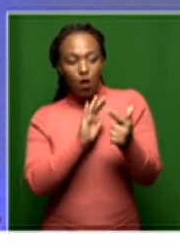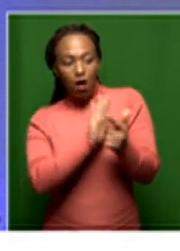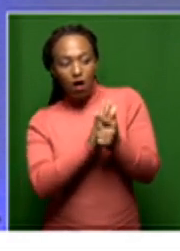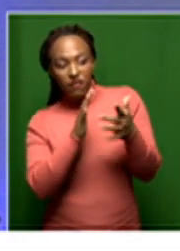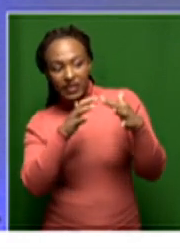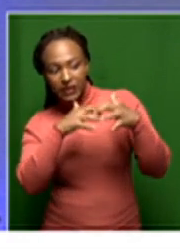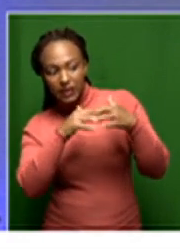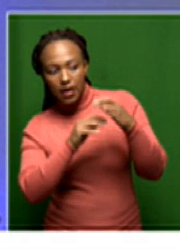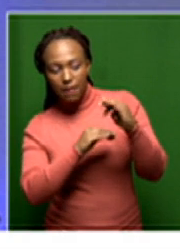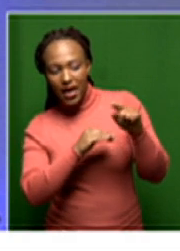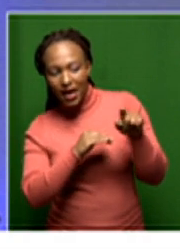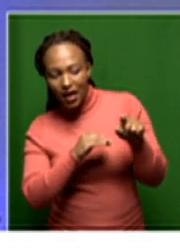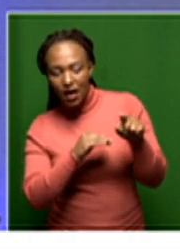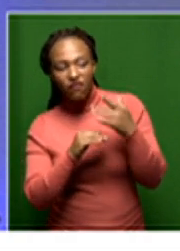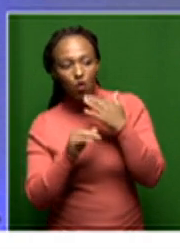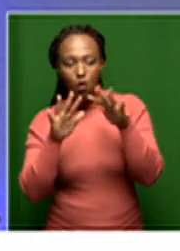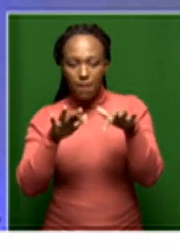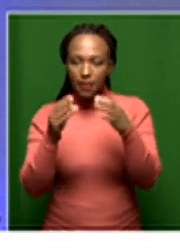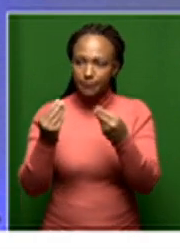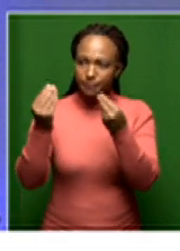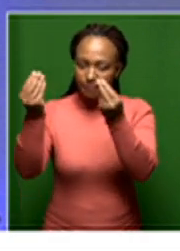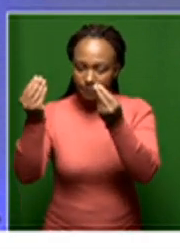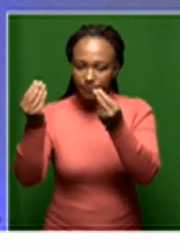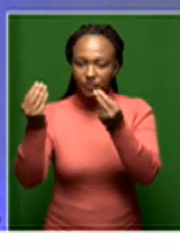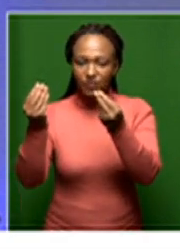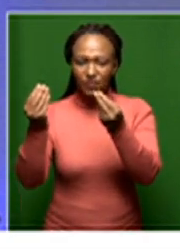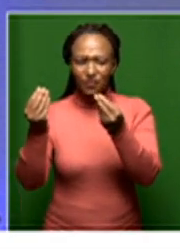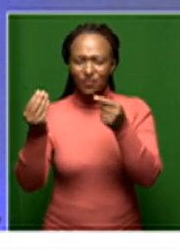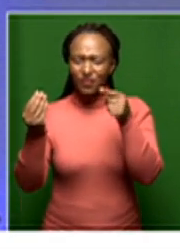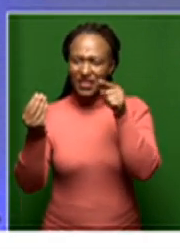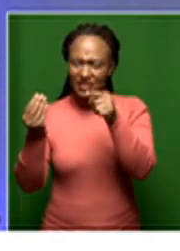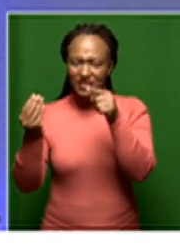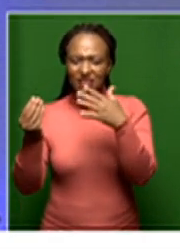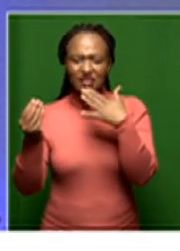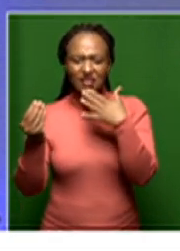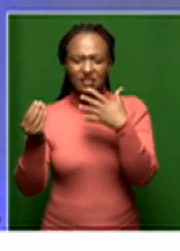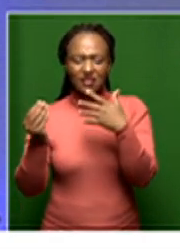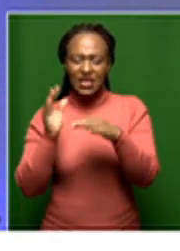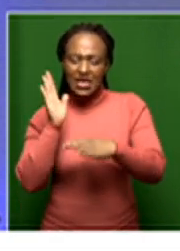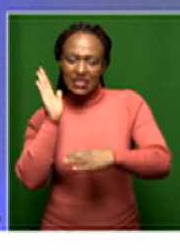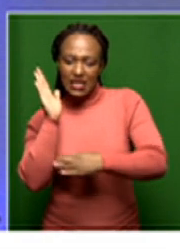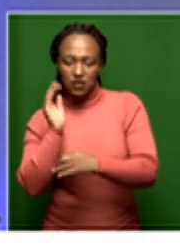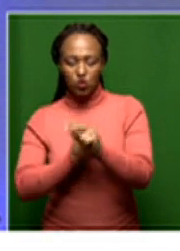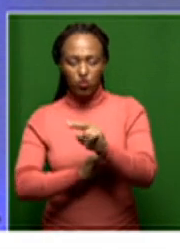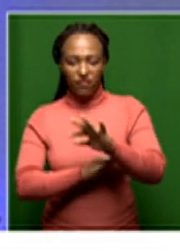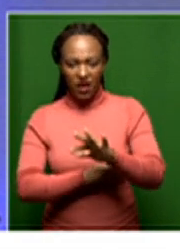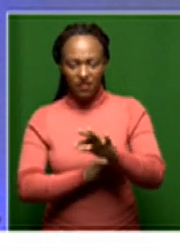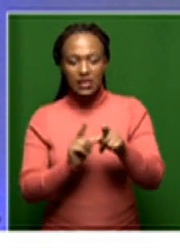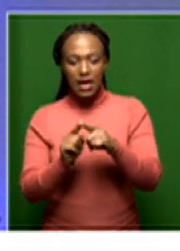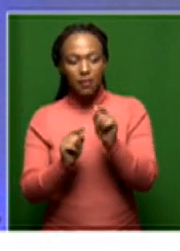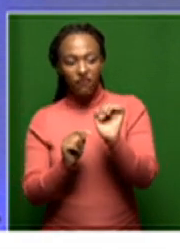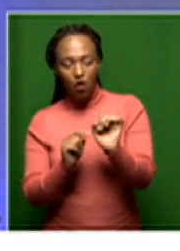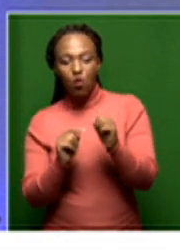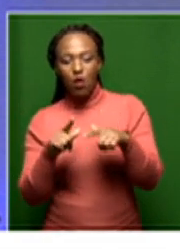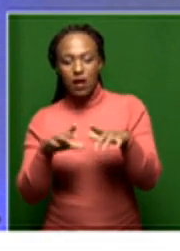drafted legislation, that is before Parliament, is premised entirely on Section 25 and its expropriation provisions